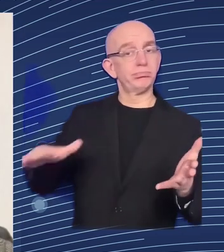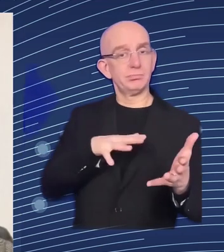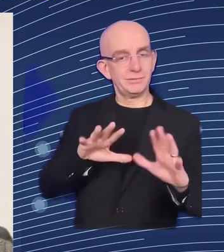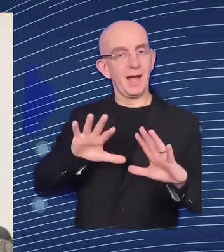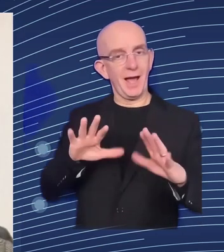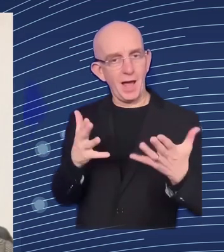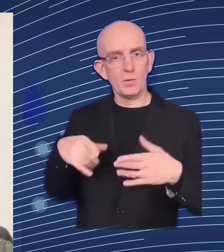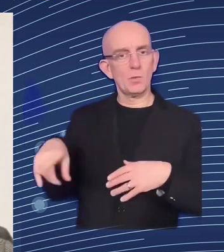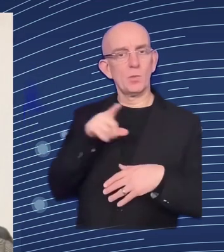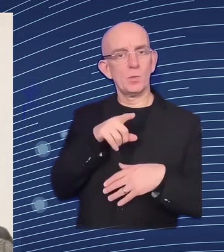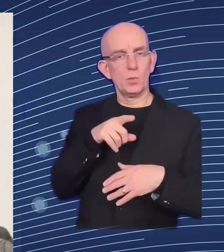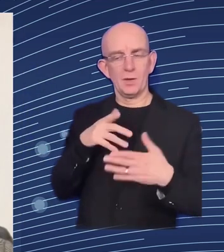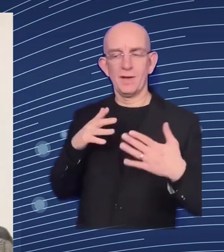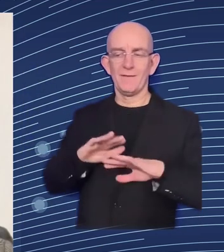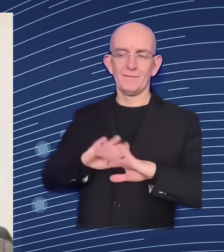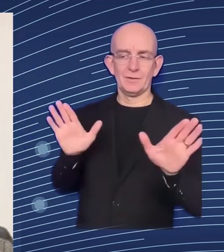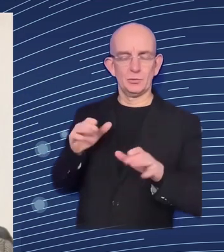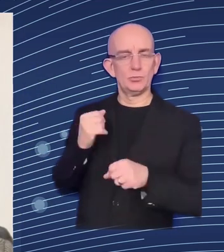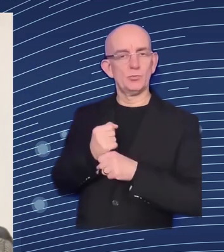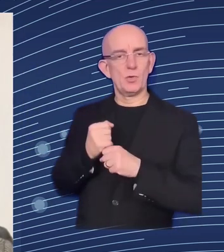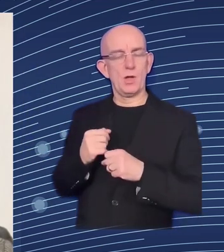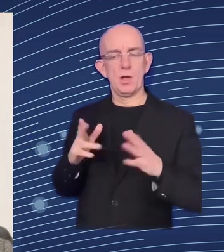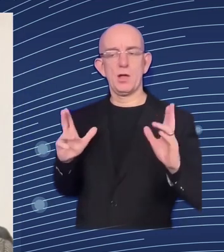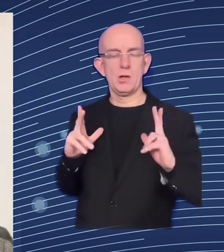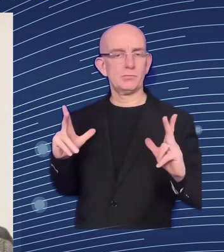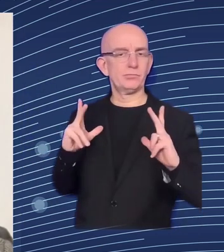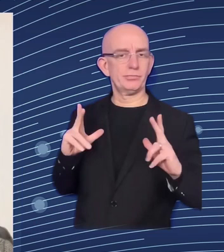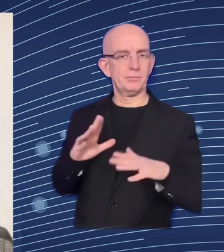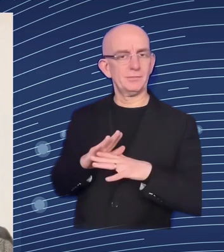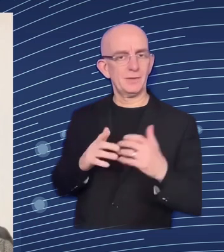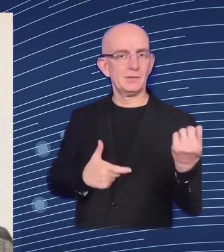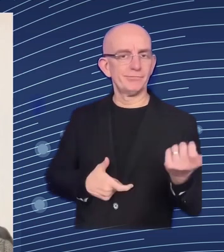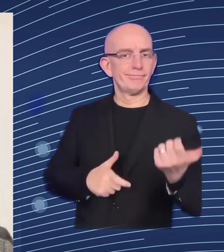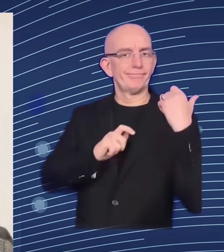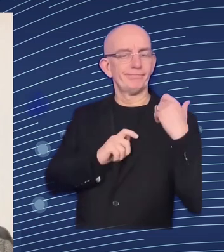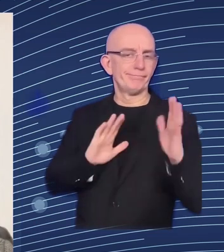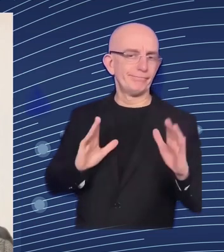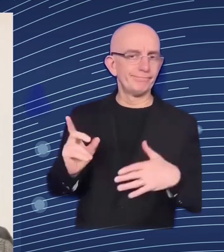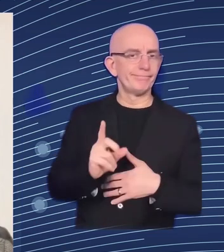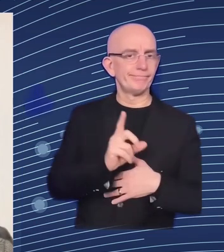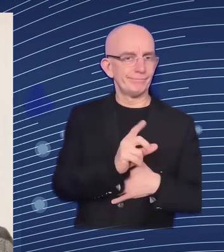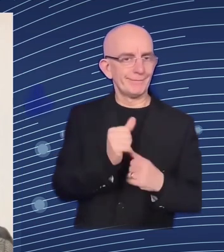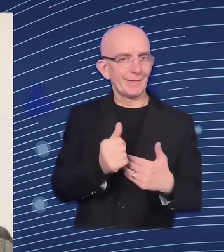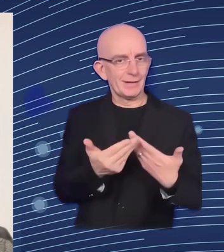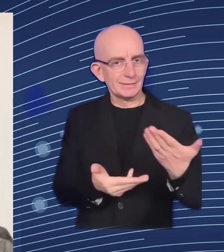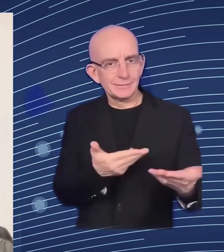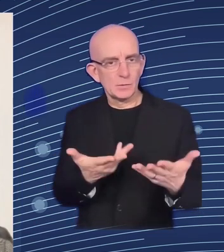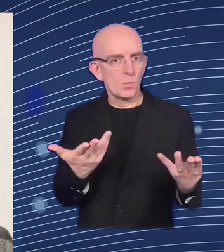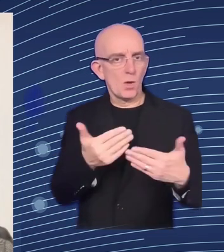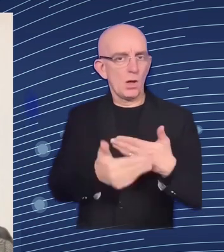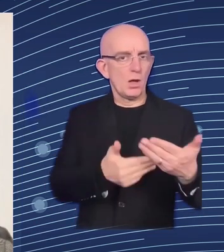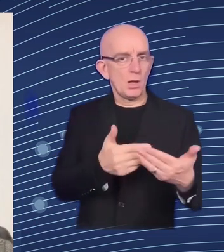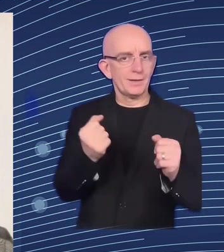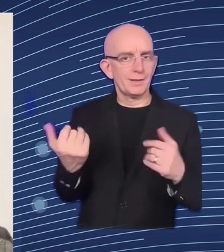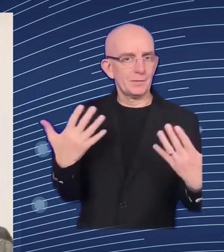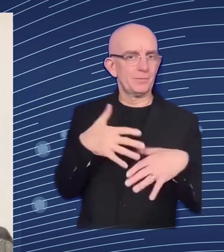work um uh together um on um and and i think also um and again we go back to